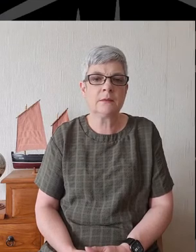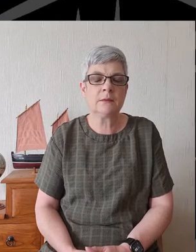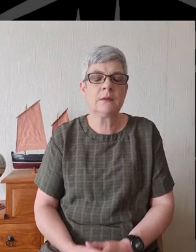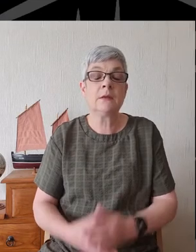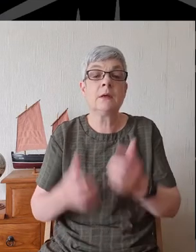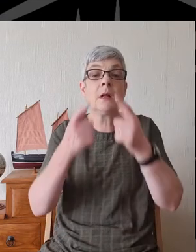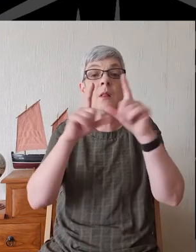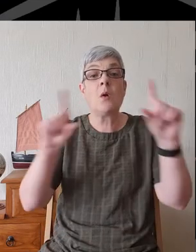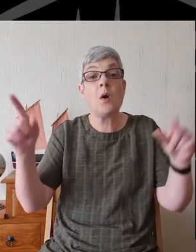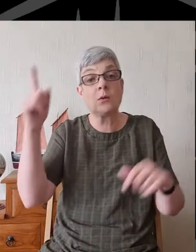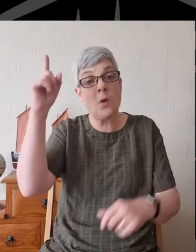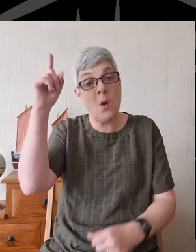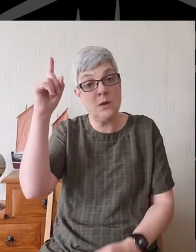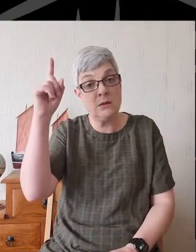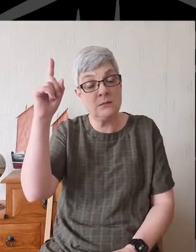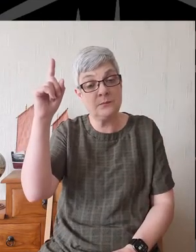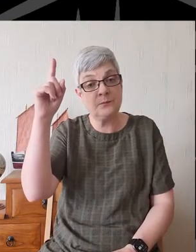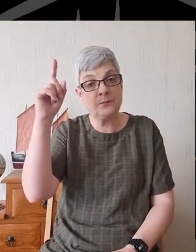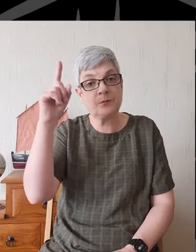Lord God, we know from